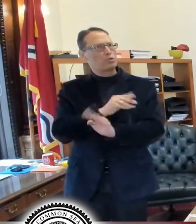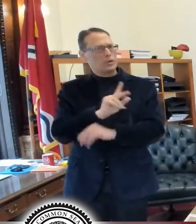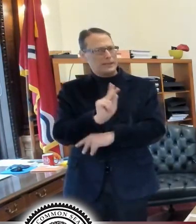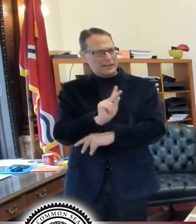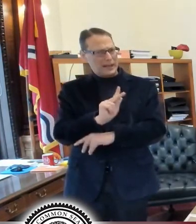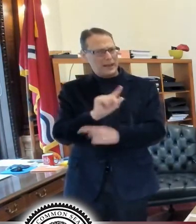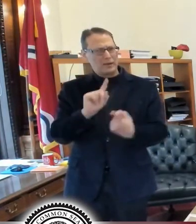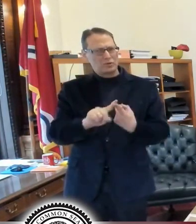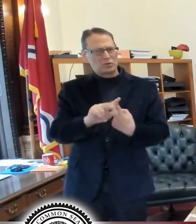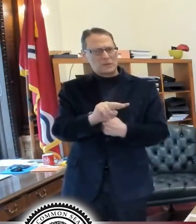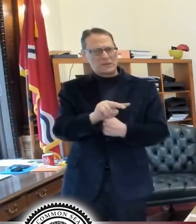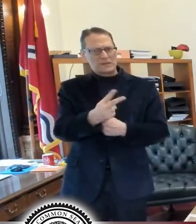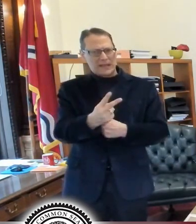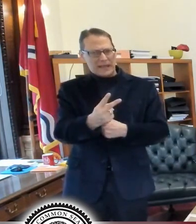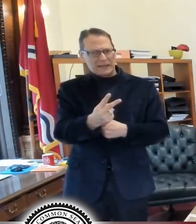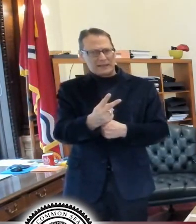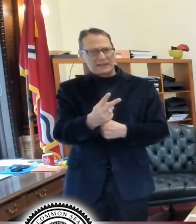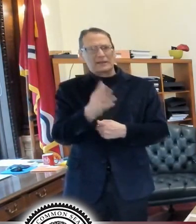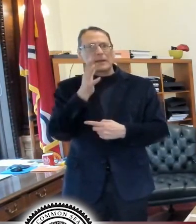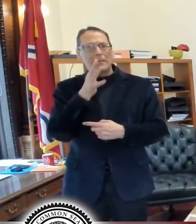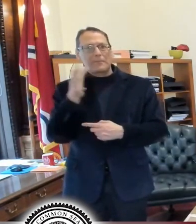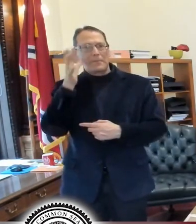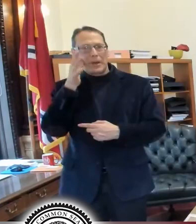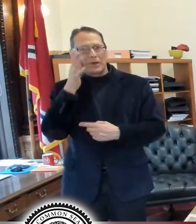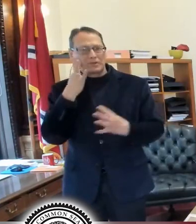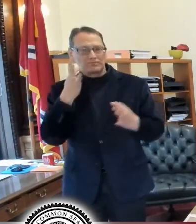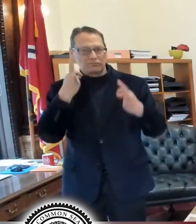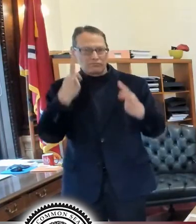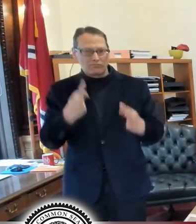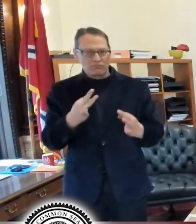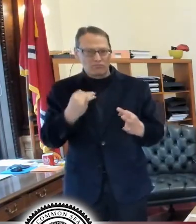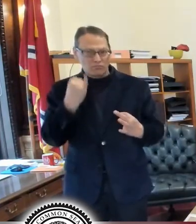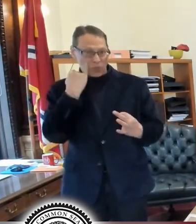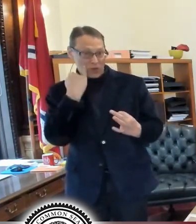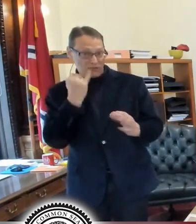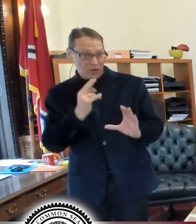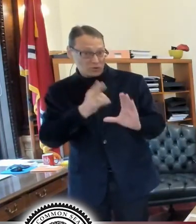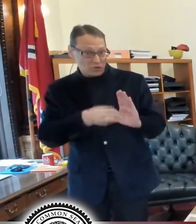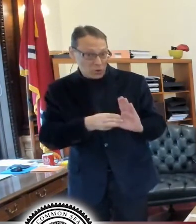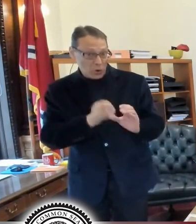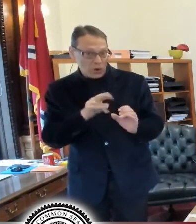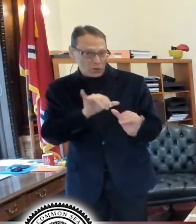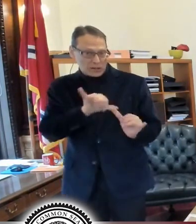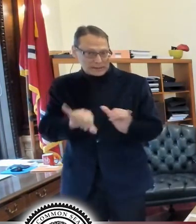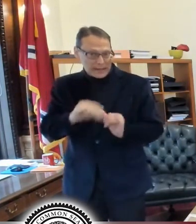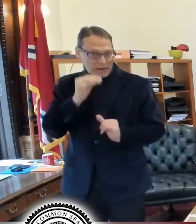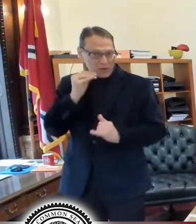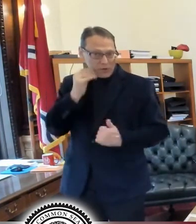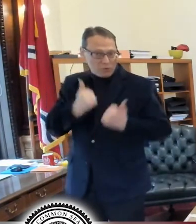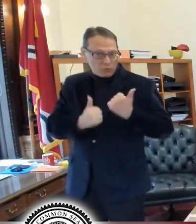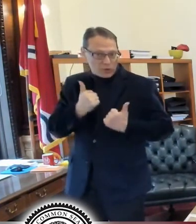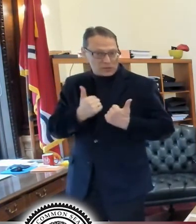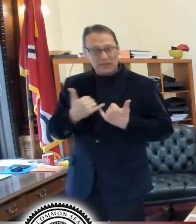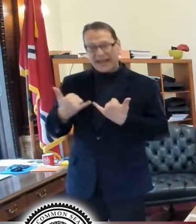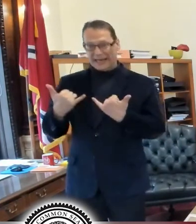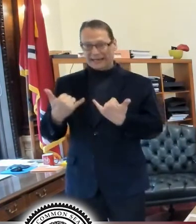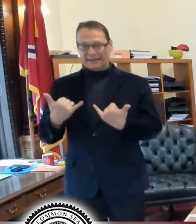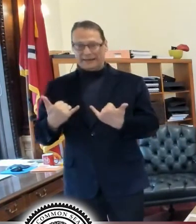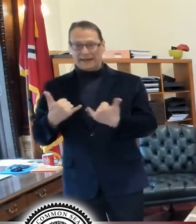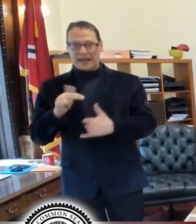grade. And parents actually chose whether they wanted to do that or not. And then today they started third grade through